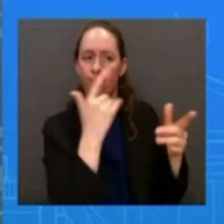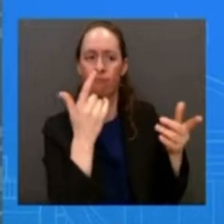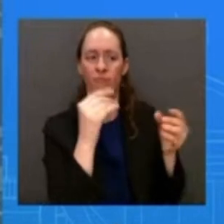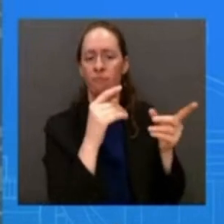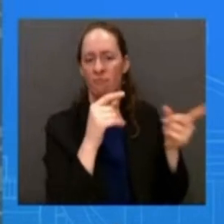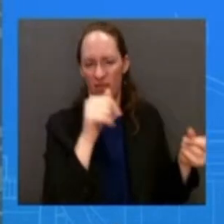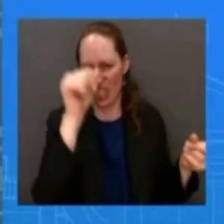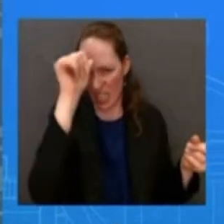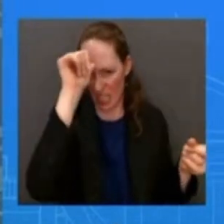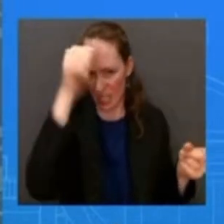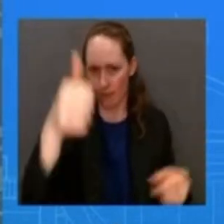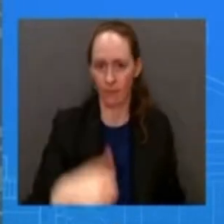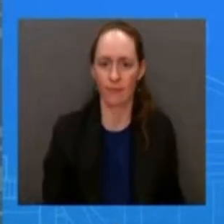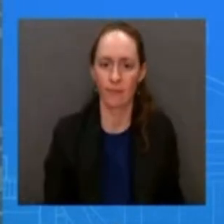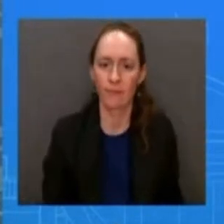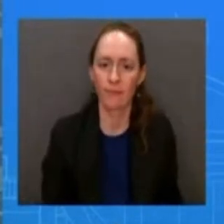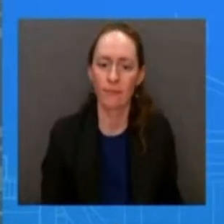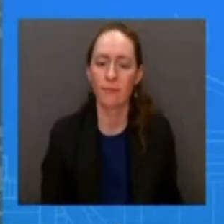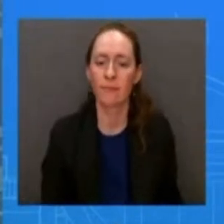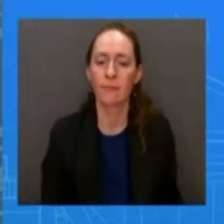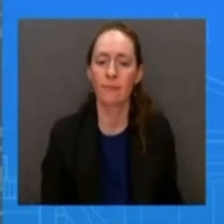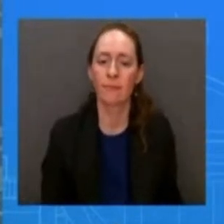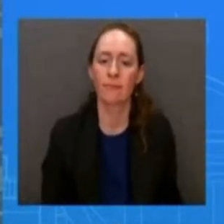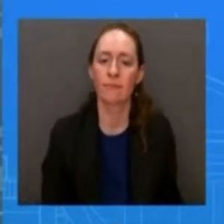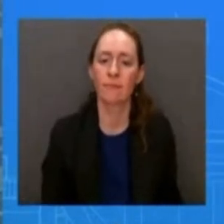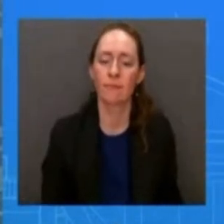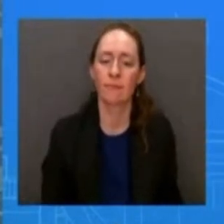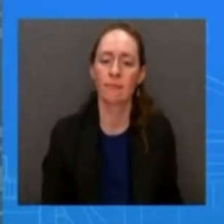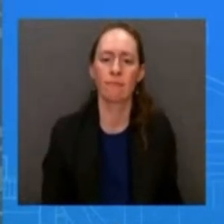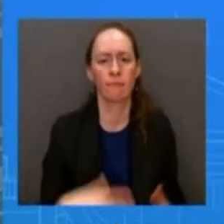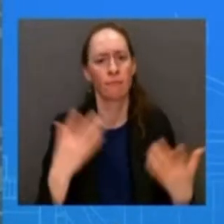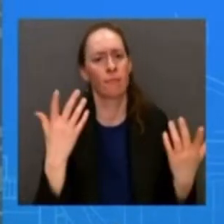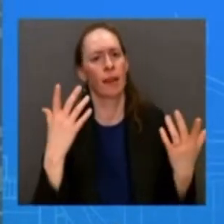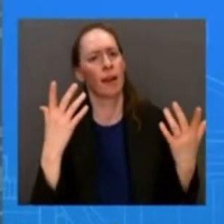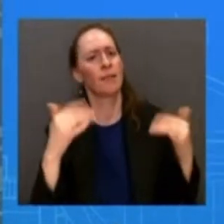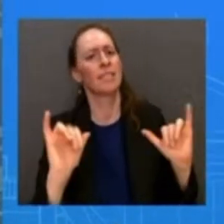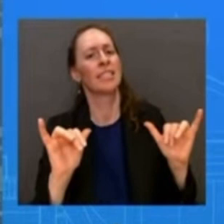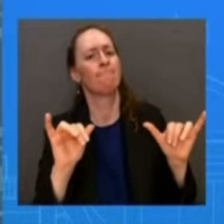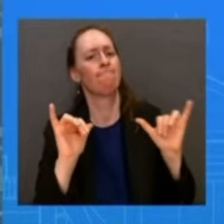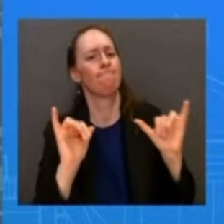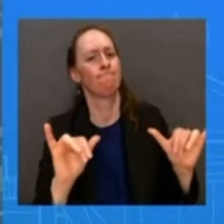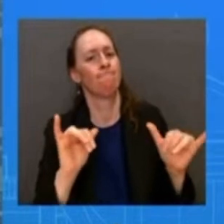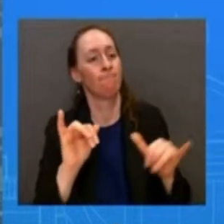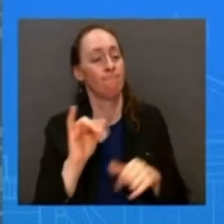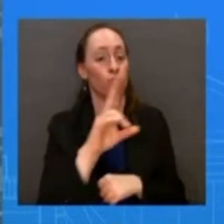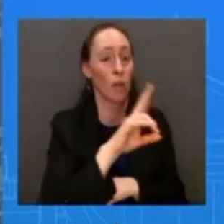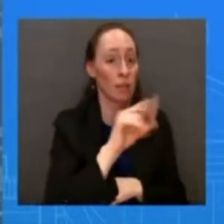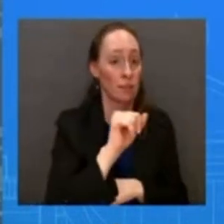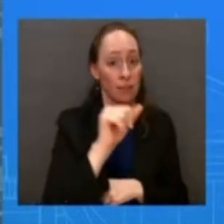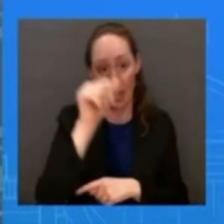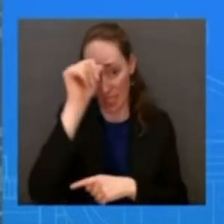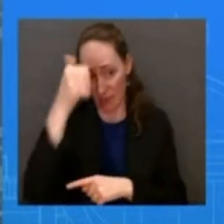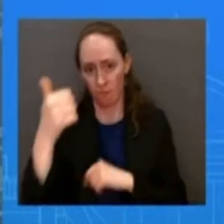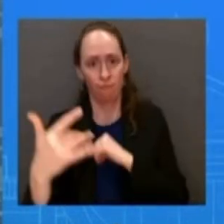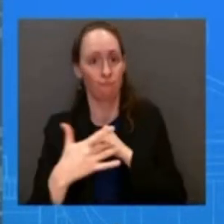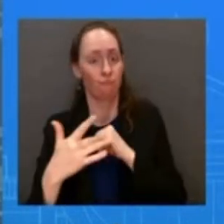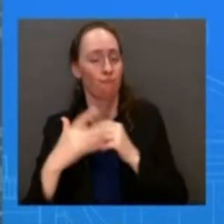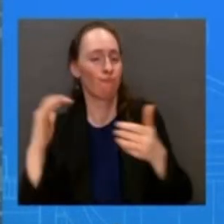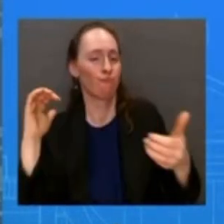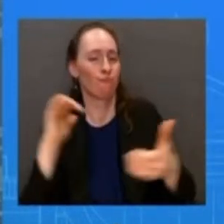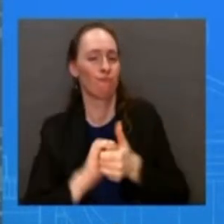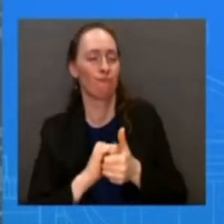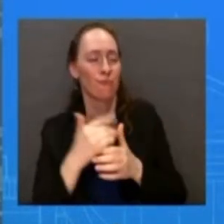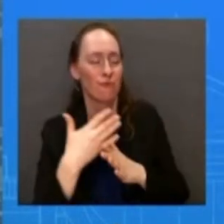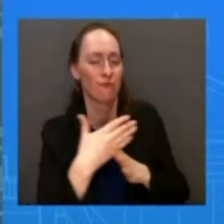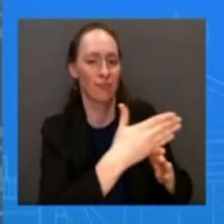between india and the united states and the two leaders reaffirmed the strength of the u.s india relationship and committed to